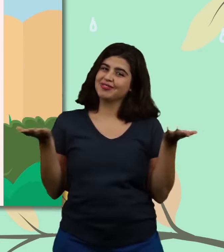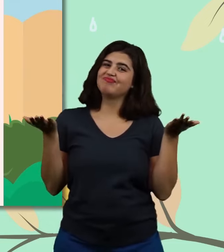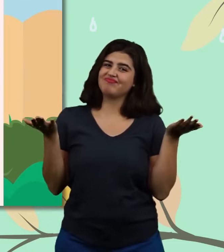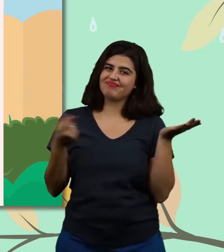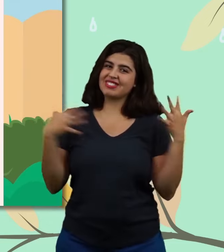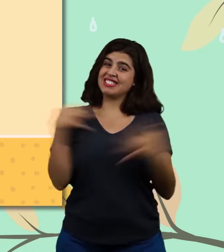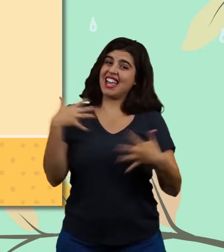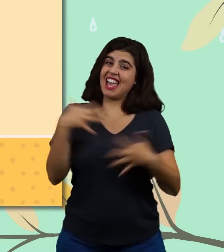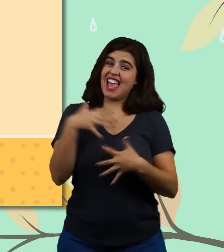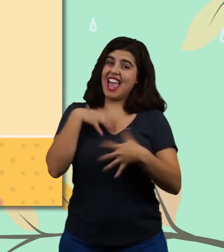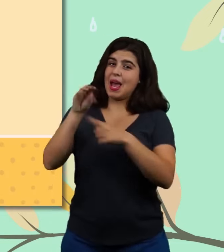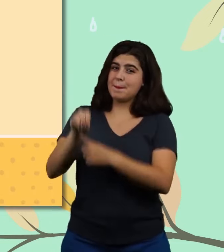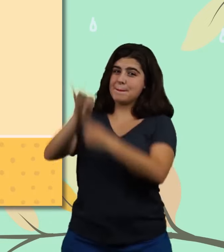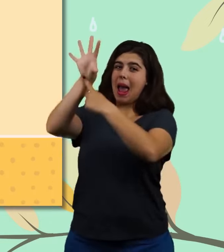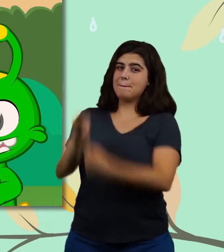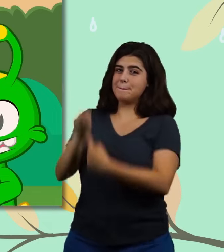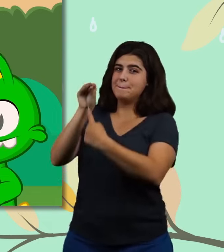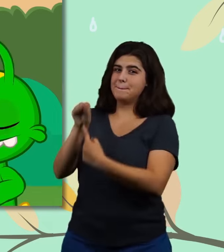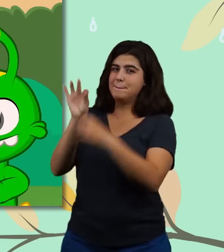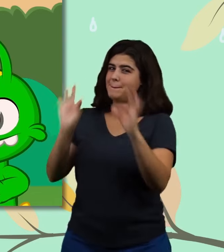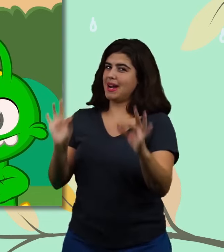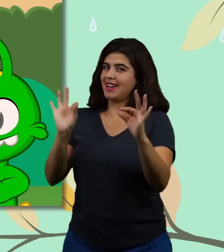haha what a scary pose groovy